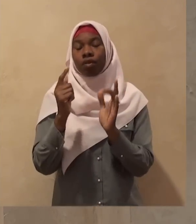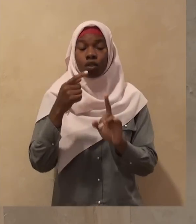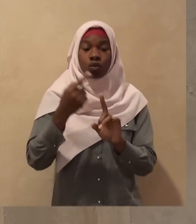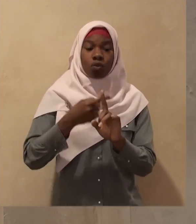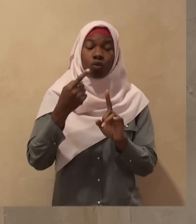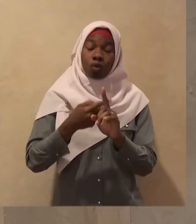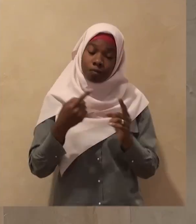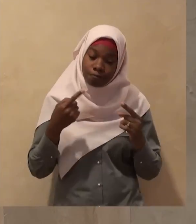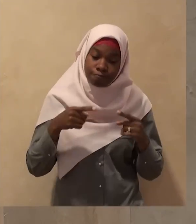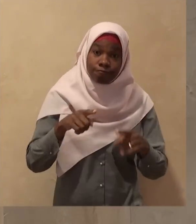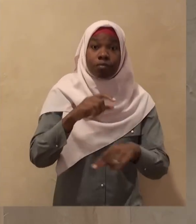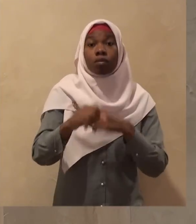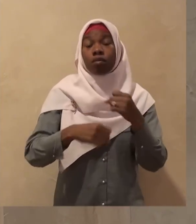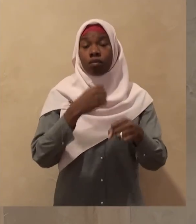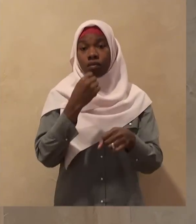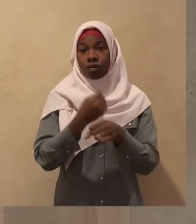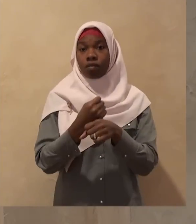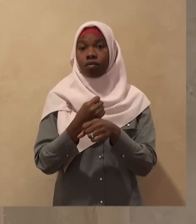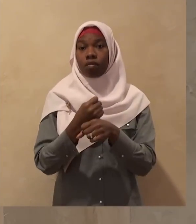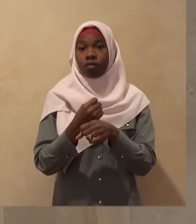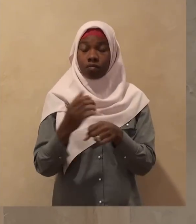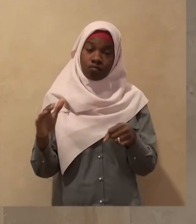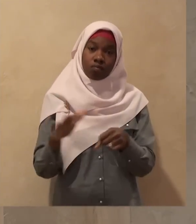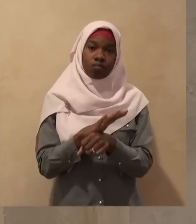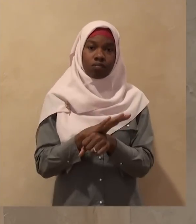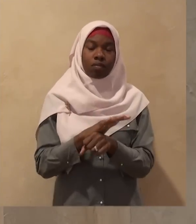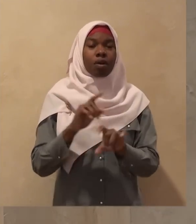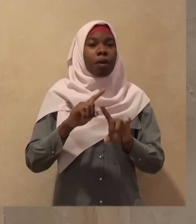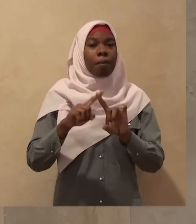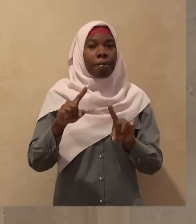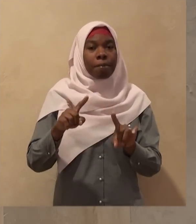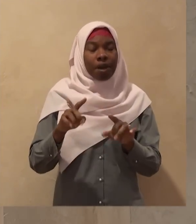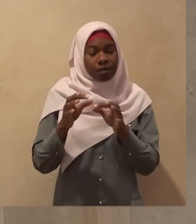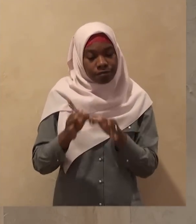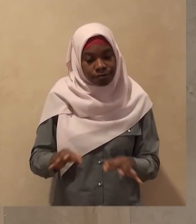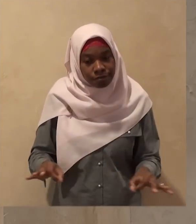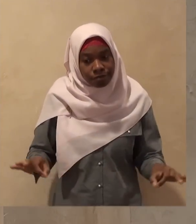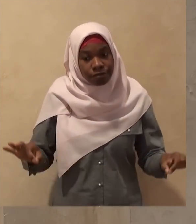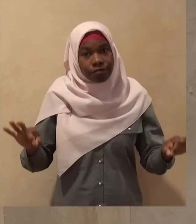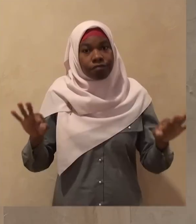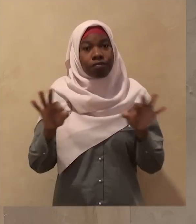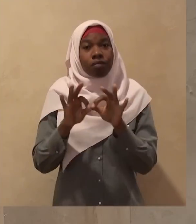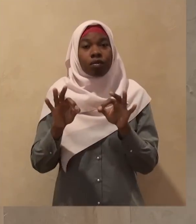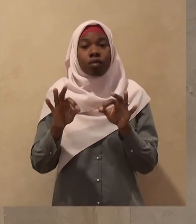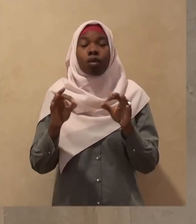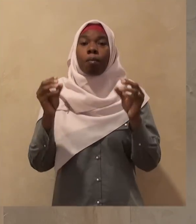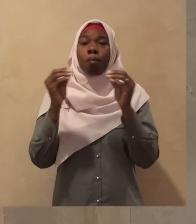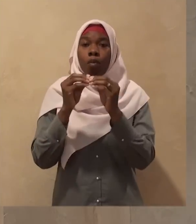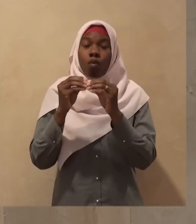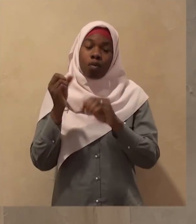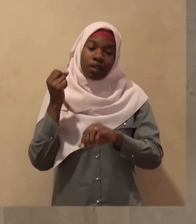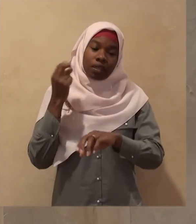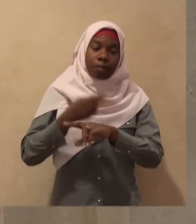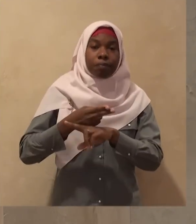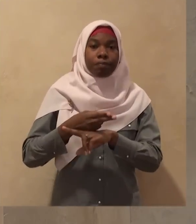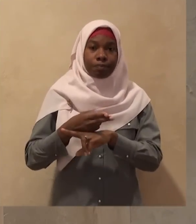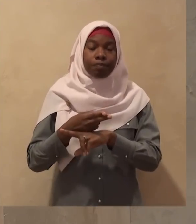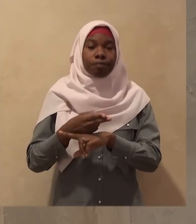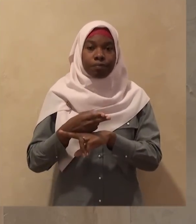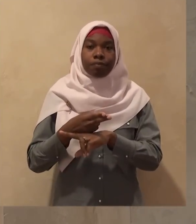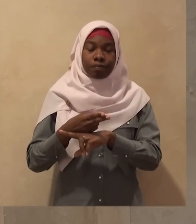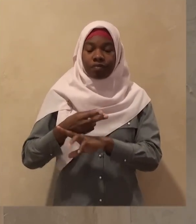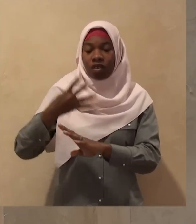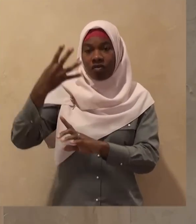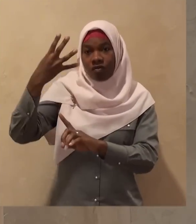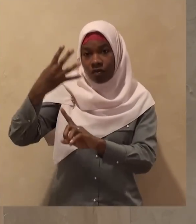the times of the year but it is more forbidden to commit sin during these four months